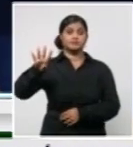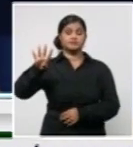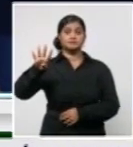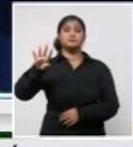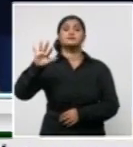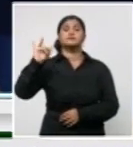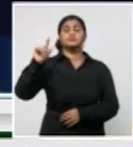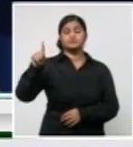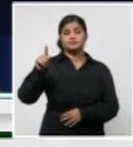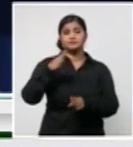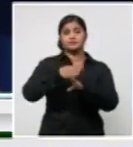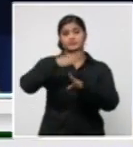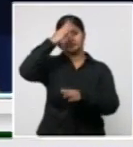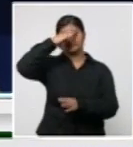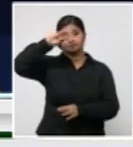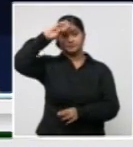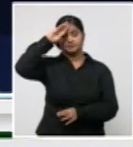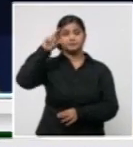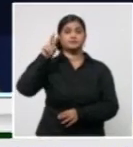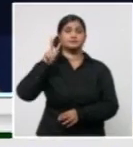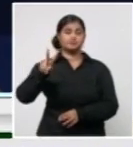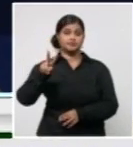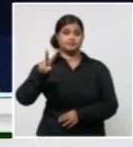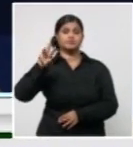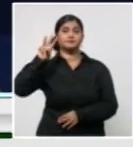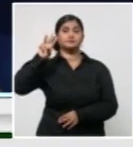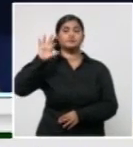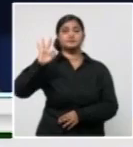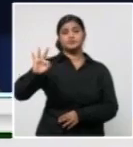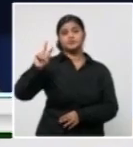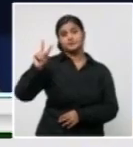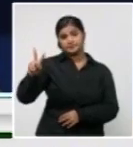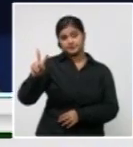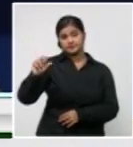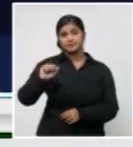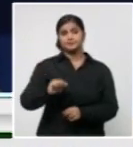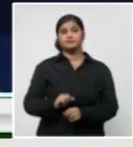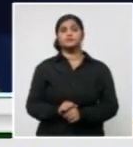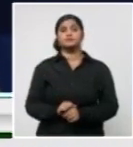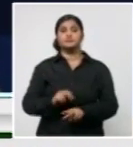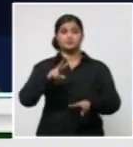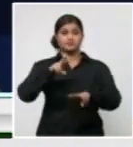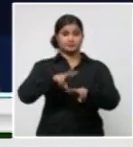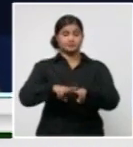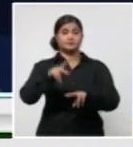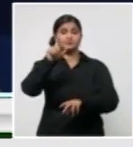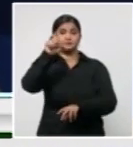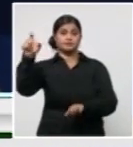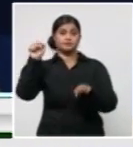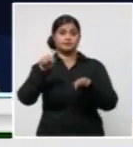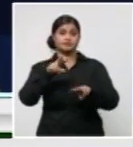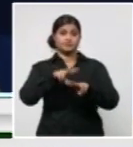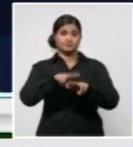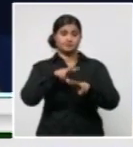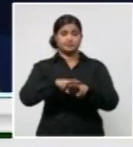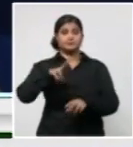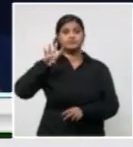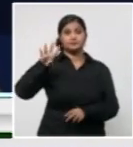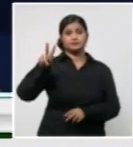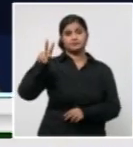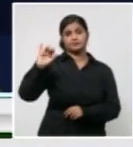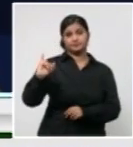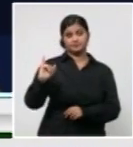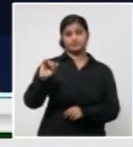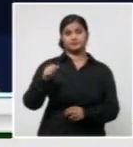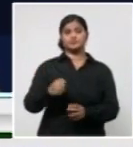Laboratories. I repeat, six people tested positive and I would like to clarify a question that has been put to me,